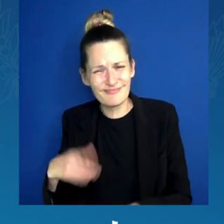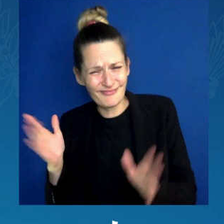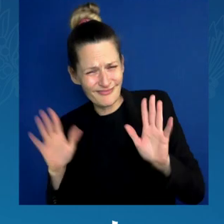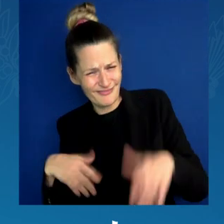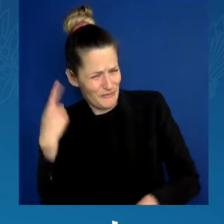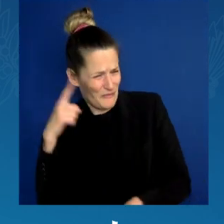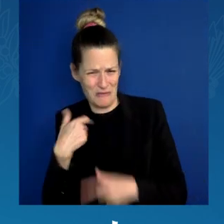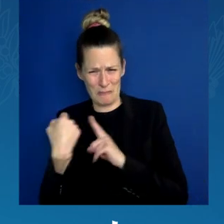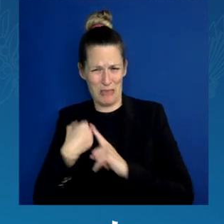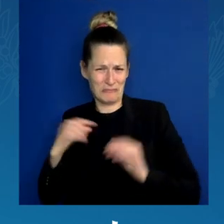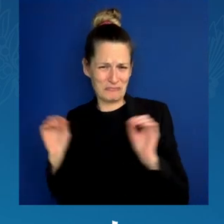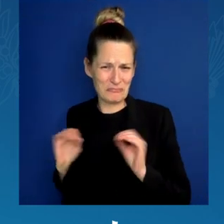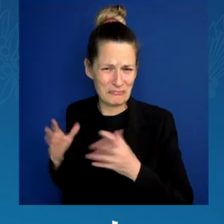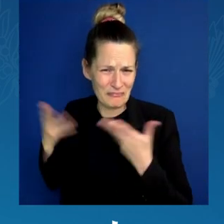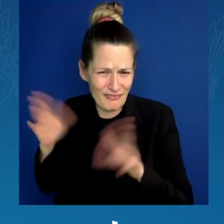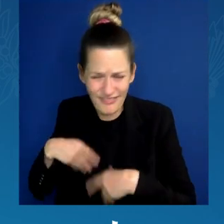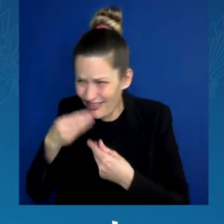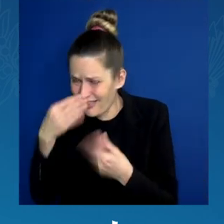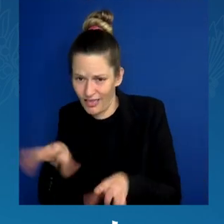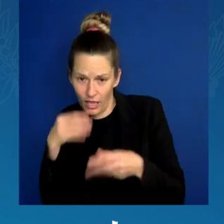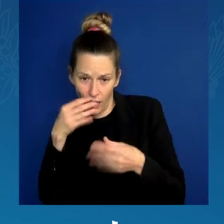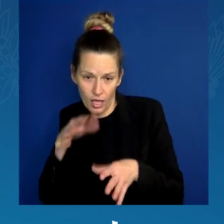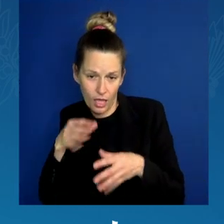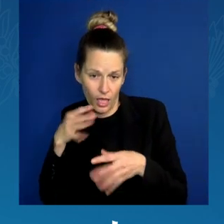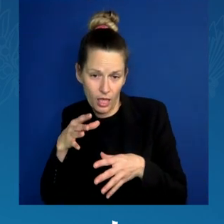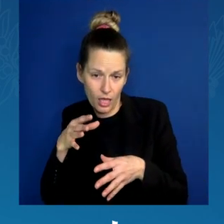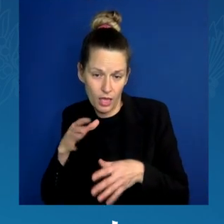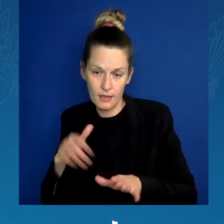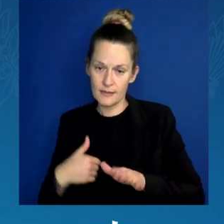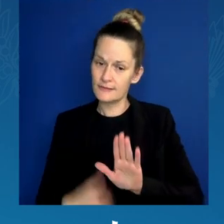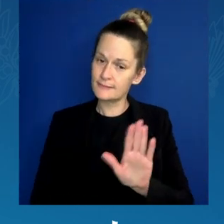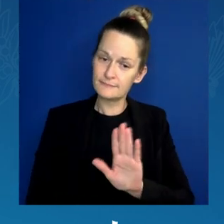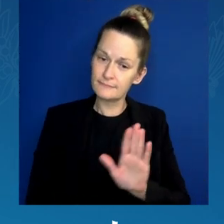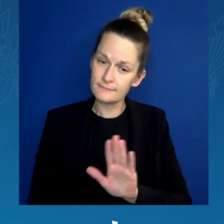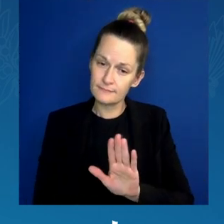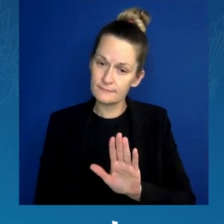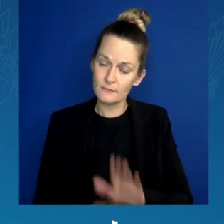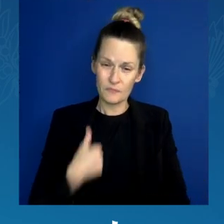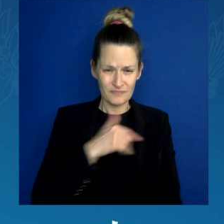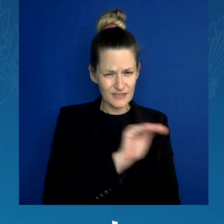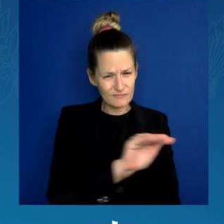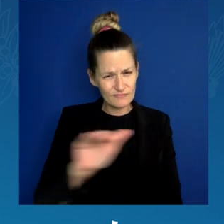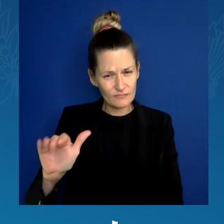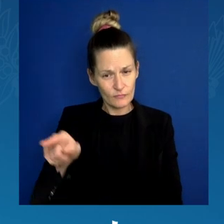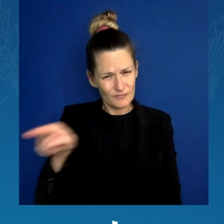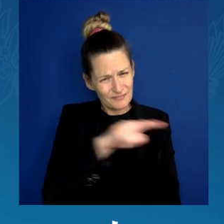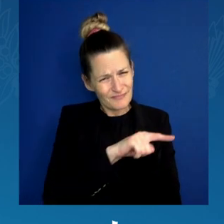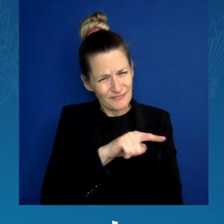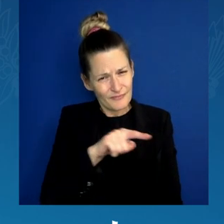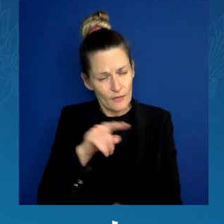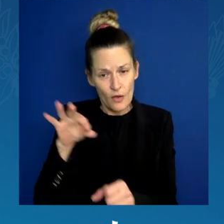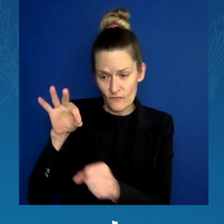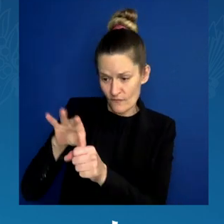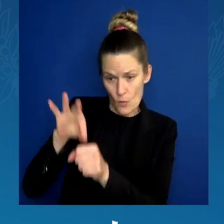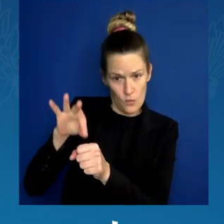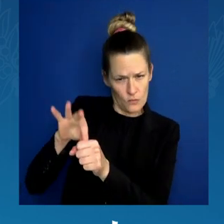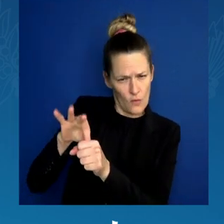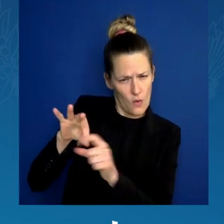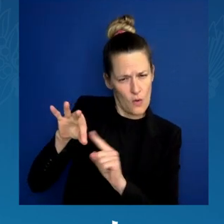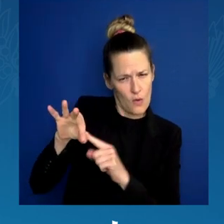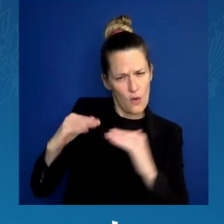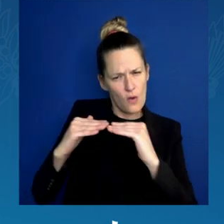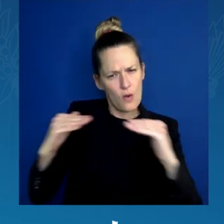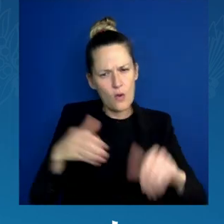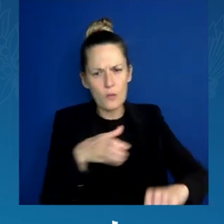simple. I want you to vote because you're powerful. I want you to vote because the world will be different